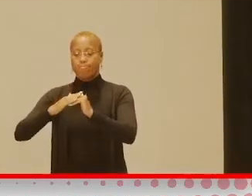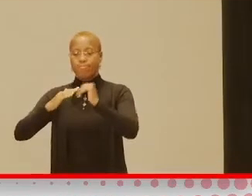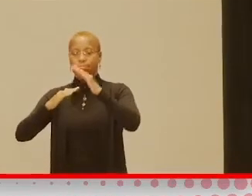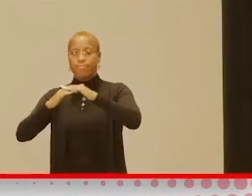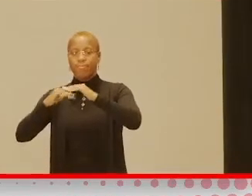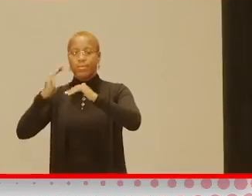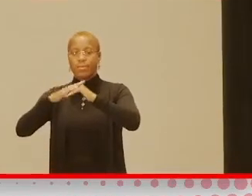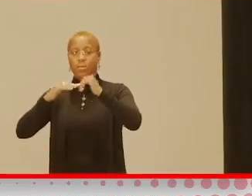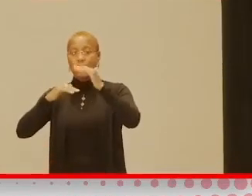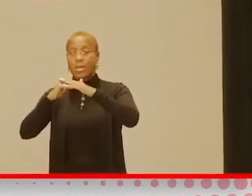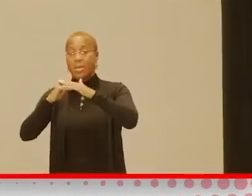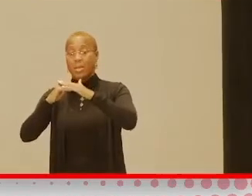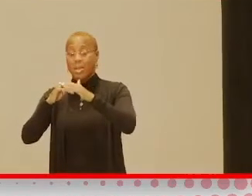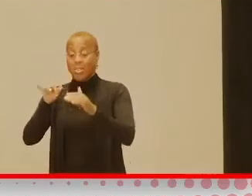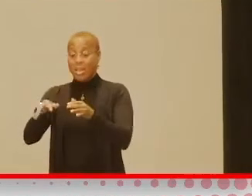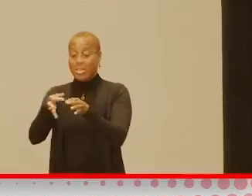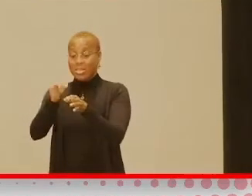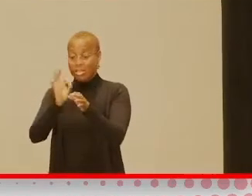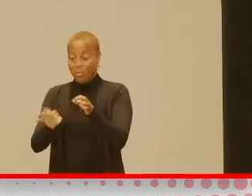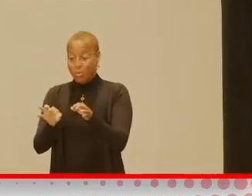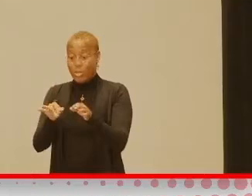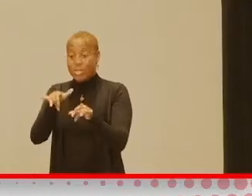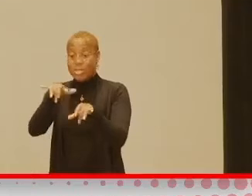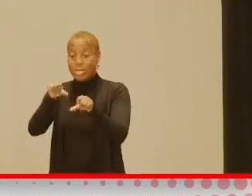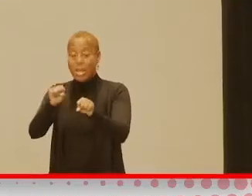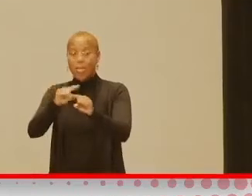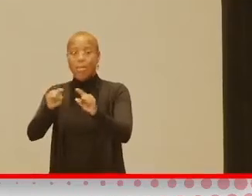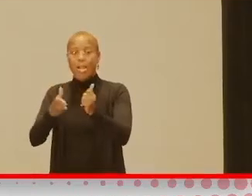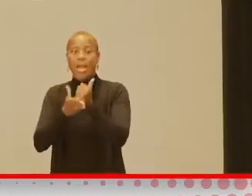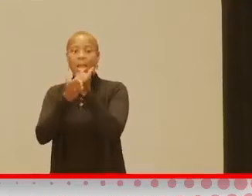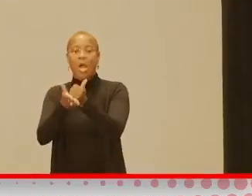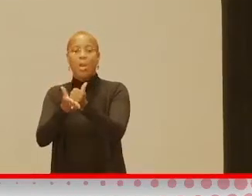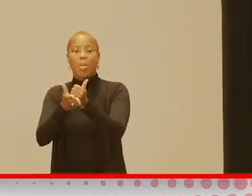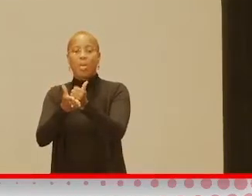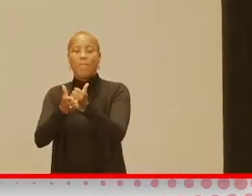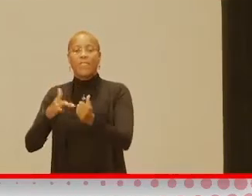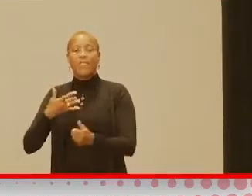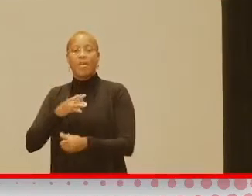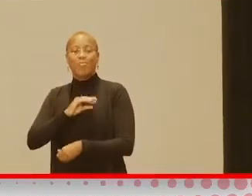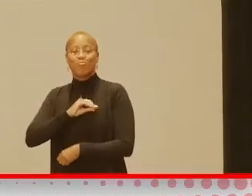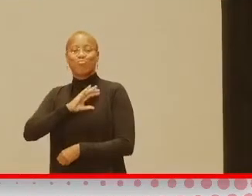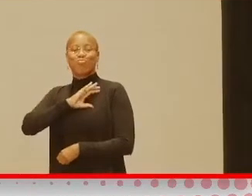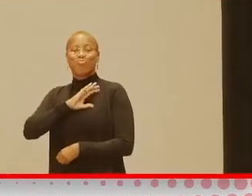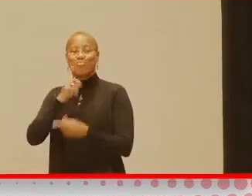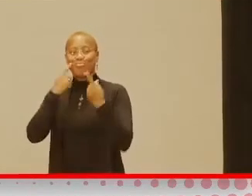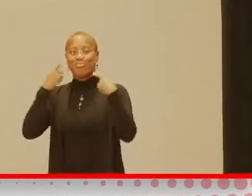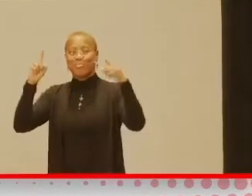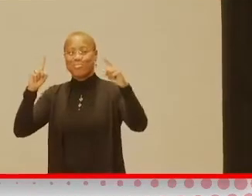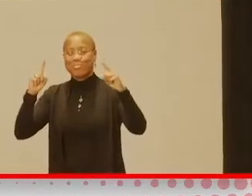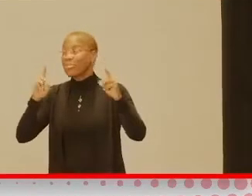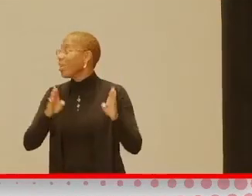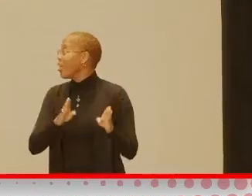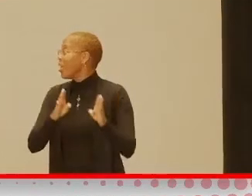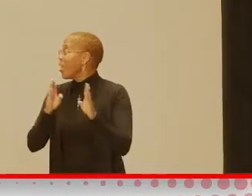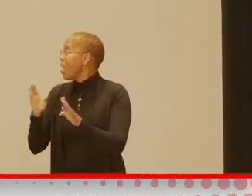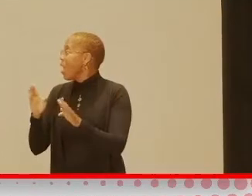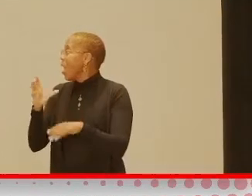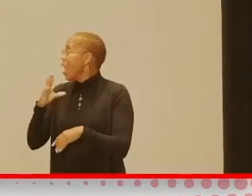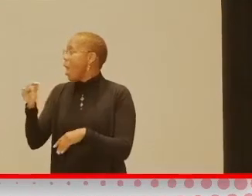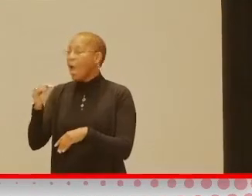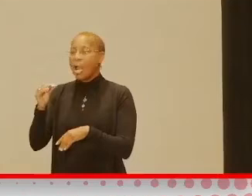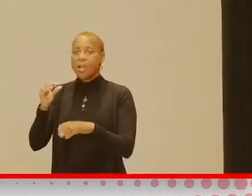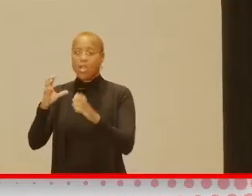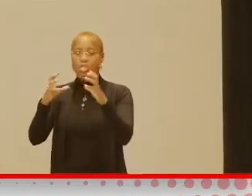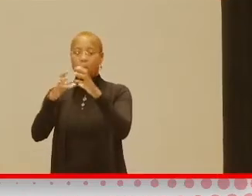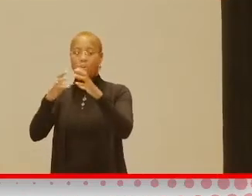very simple but would help them feel successful. And then the little hole ball, if